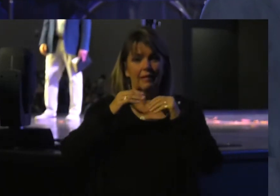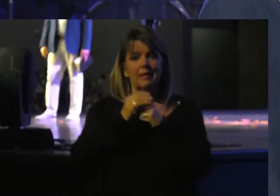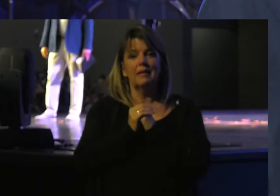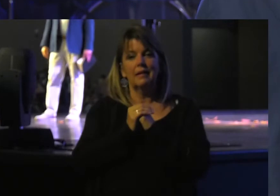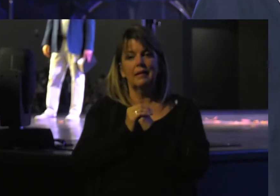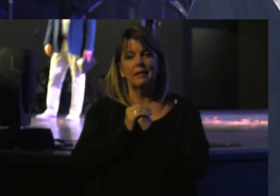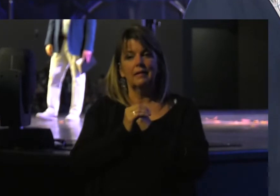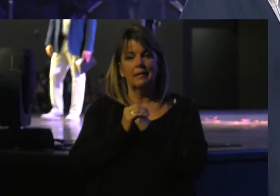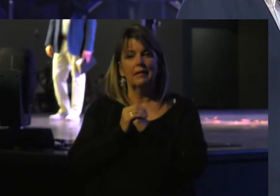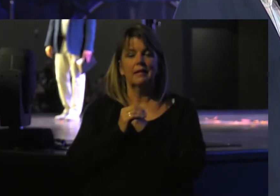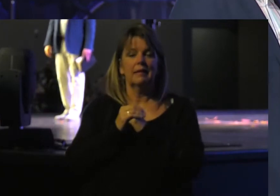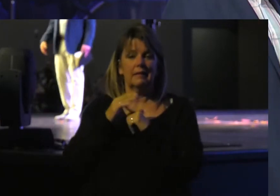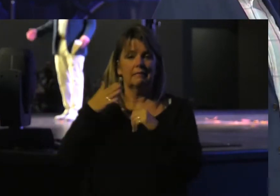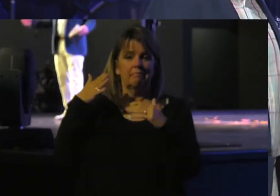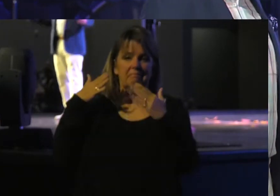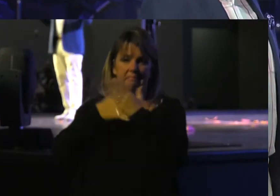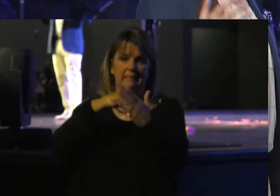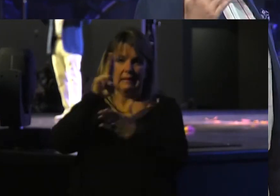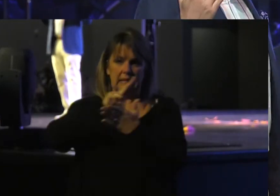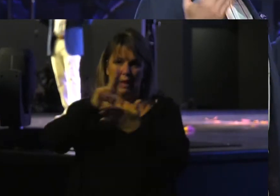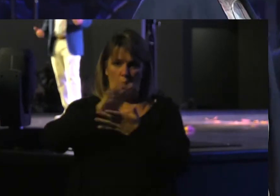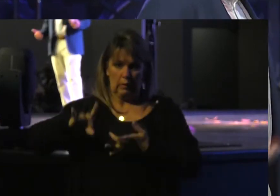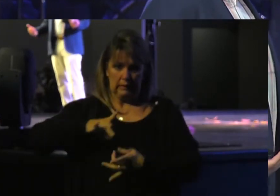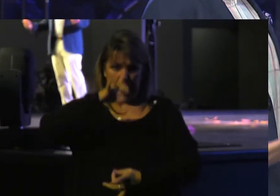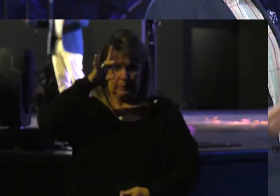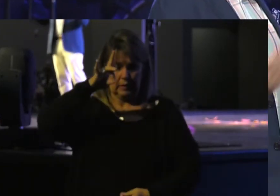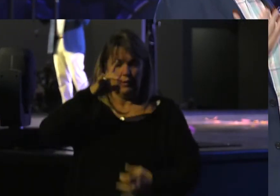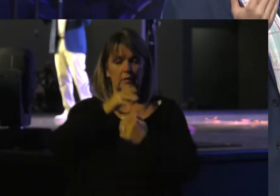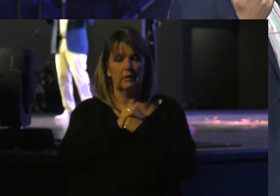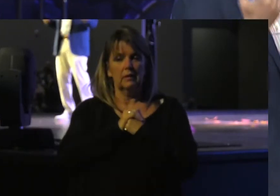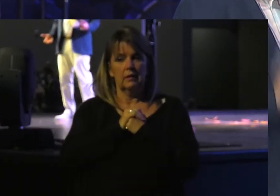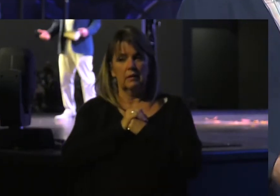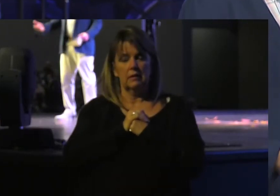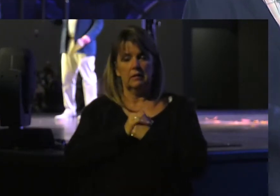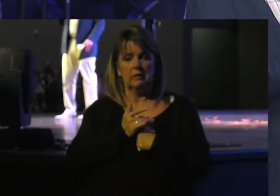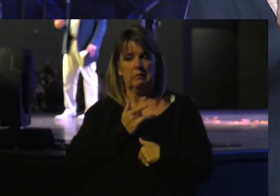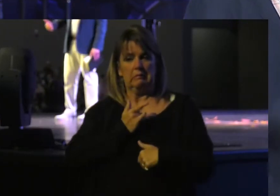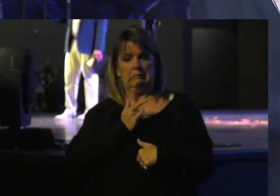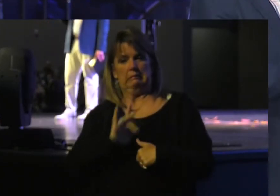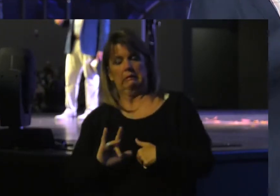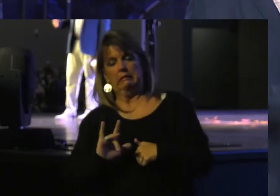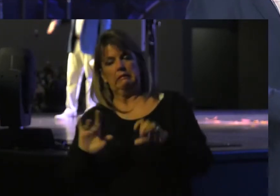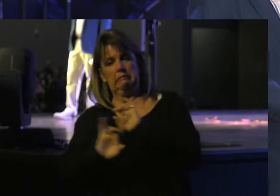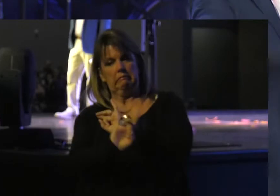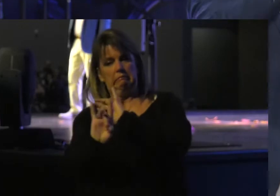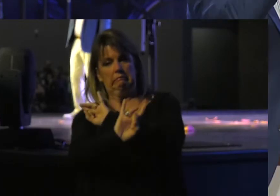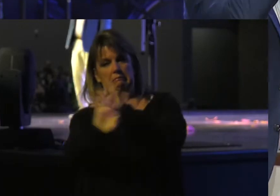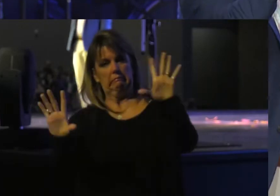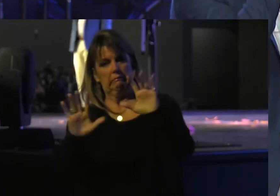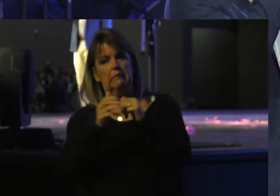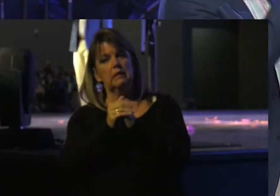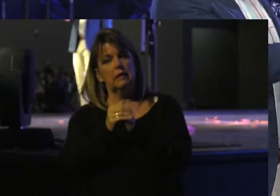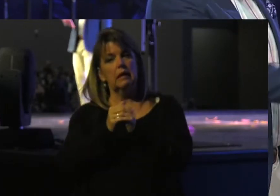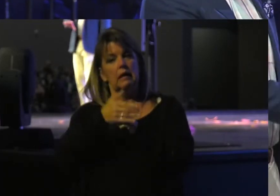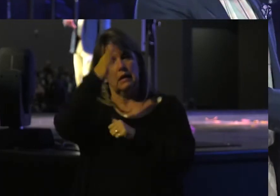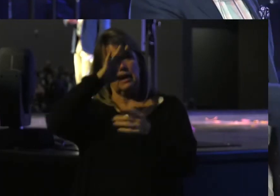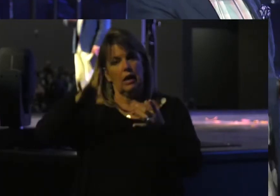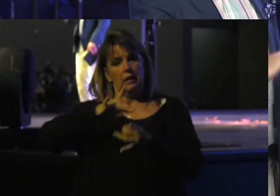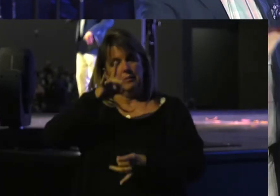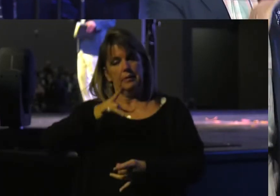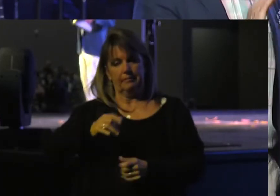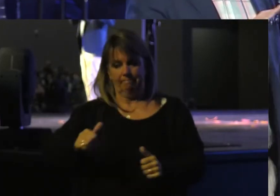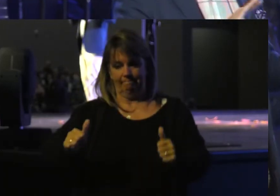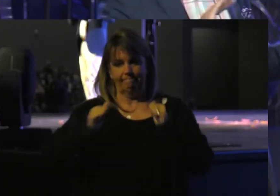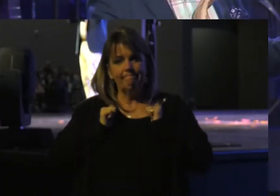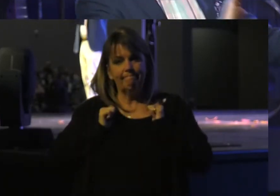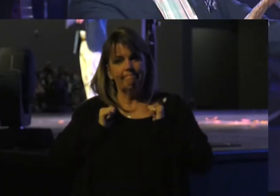blasphemy Of the Holy Spirit To sense And witness The work Of the Spirit Of God And to deny It